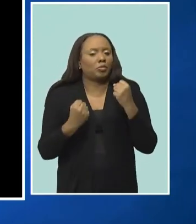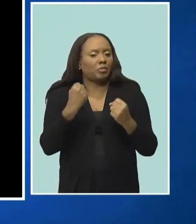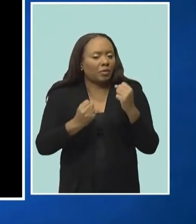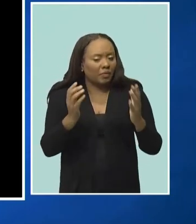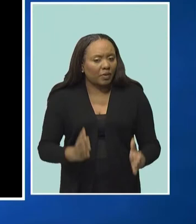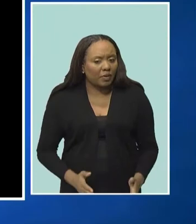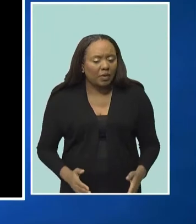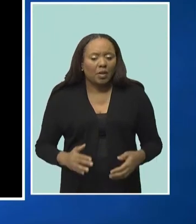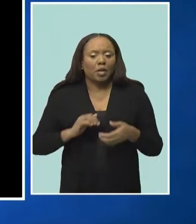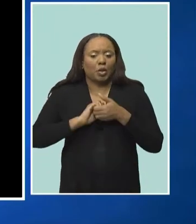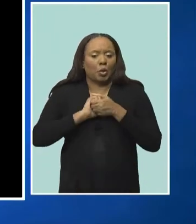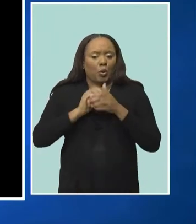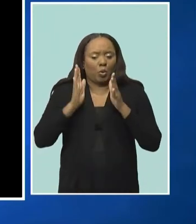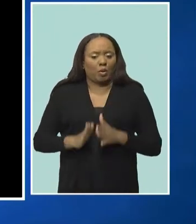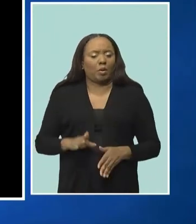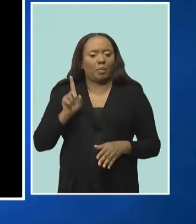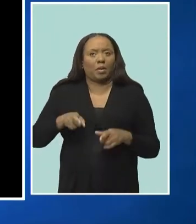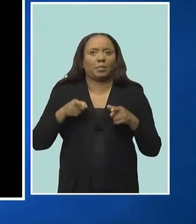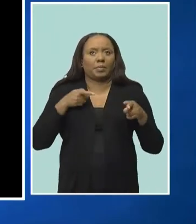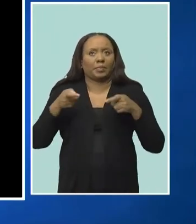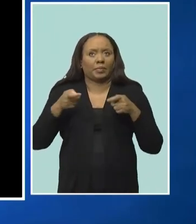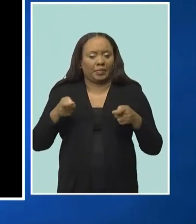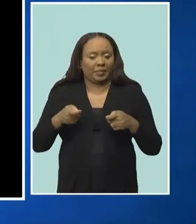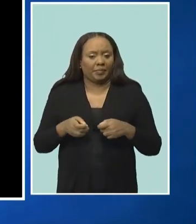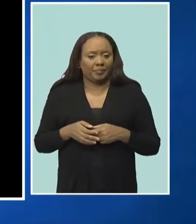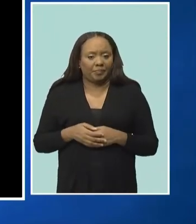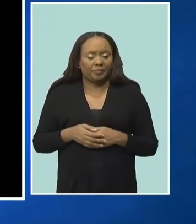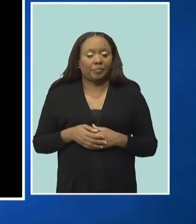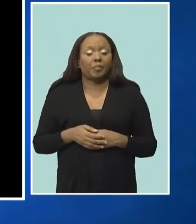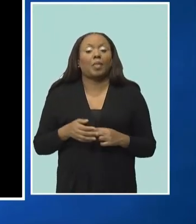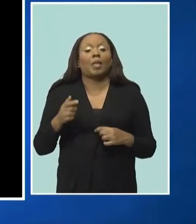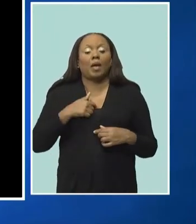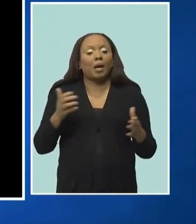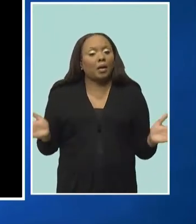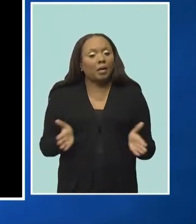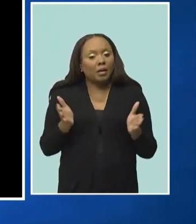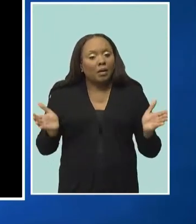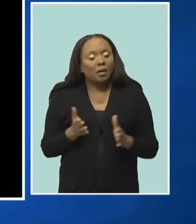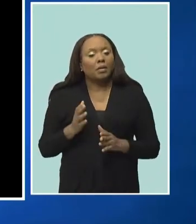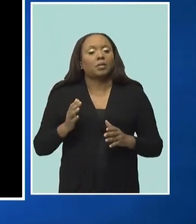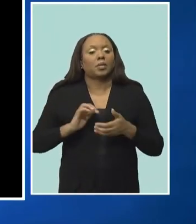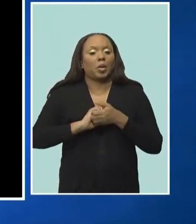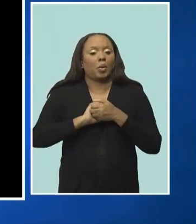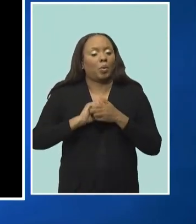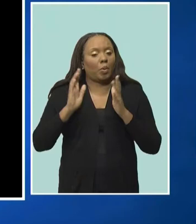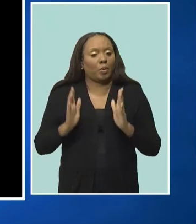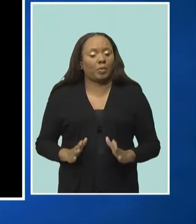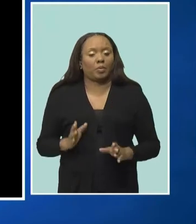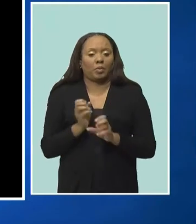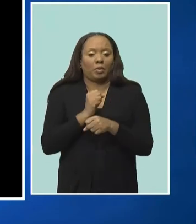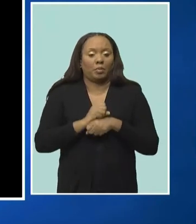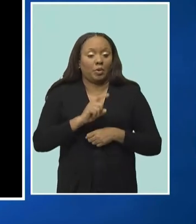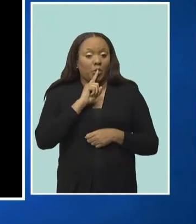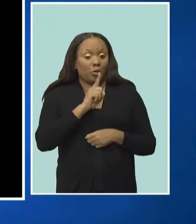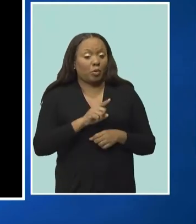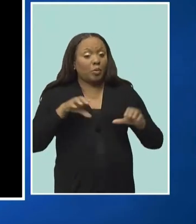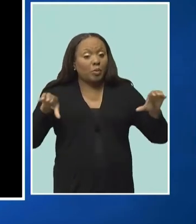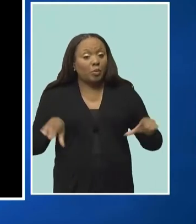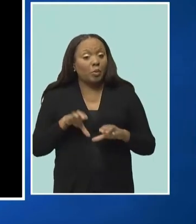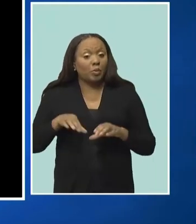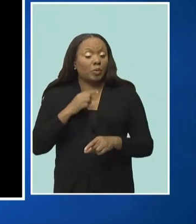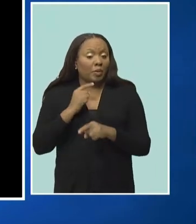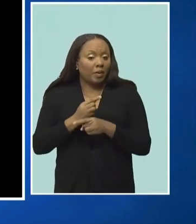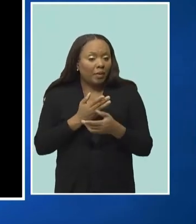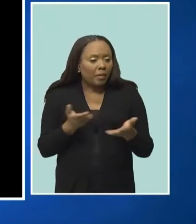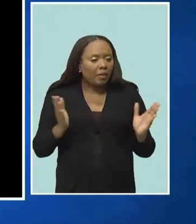must take charge more. So, I urge the owners to ensure that this happens and they